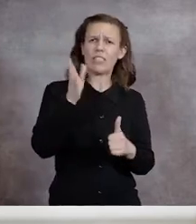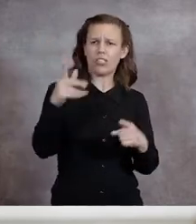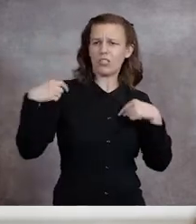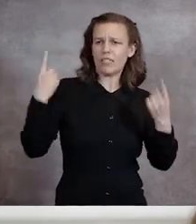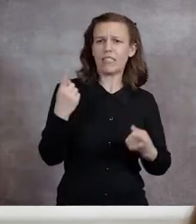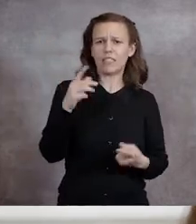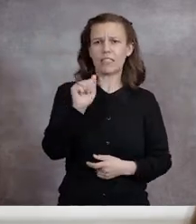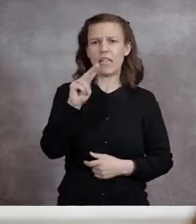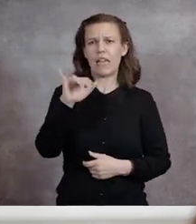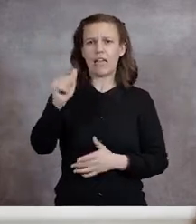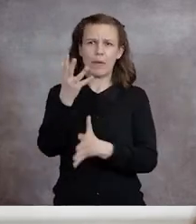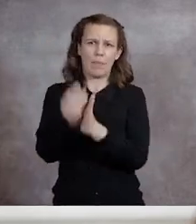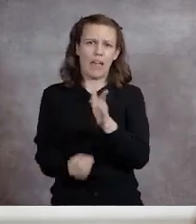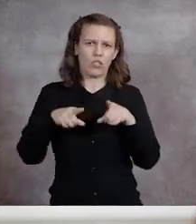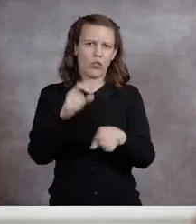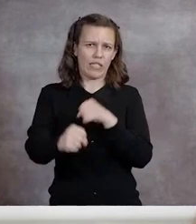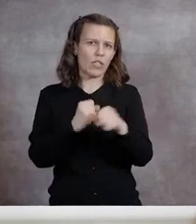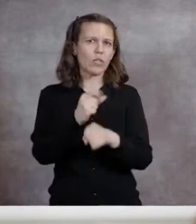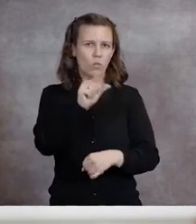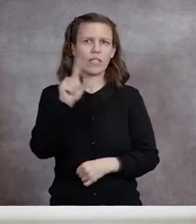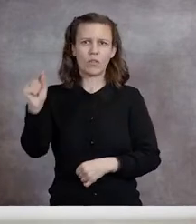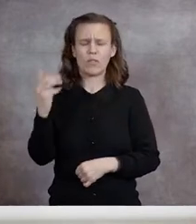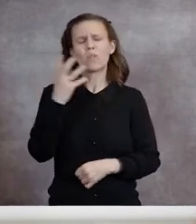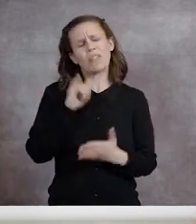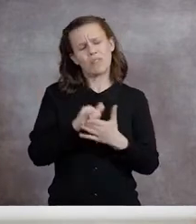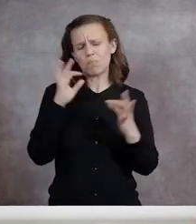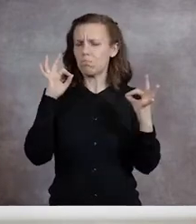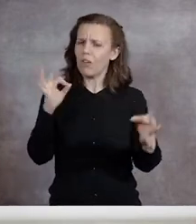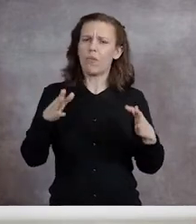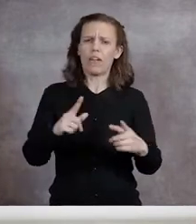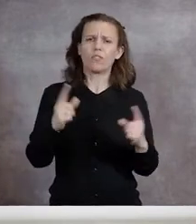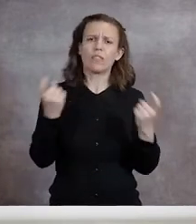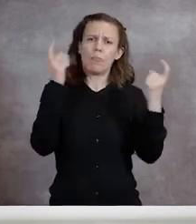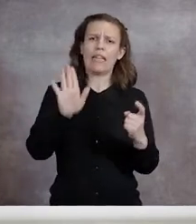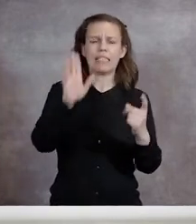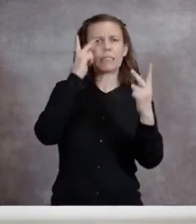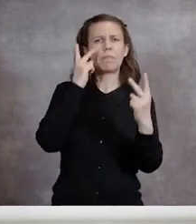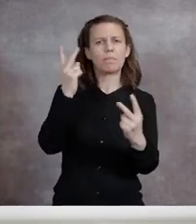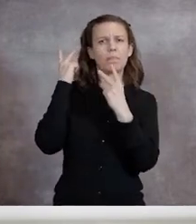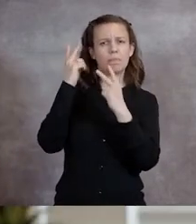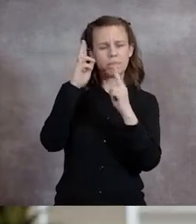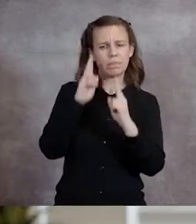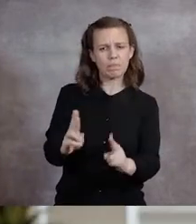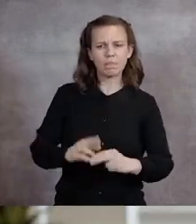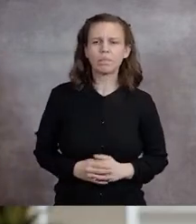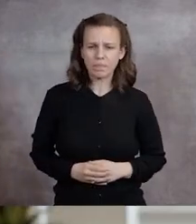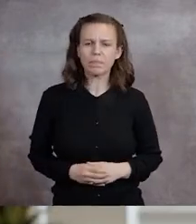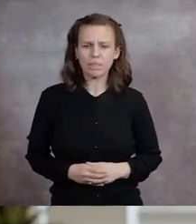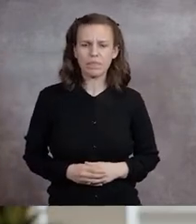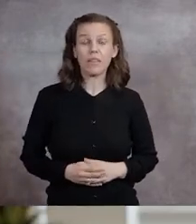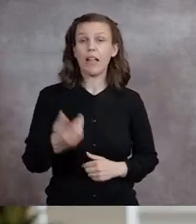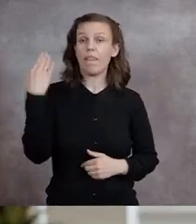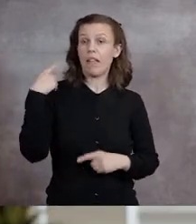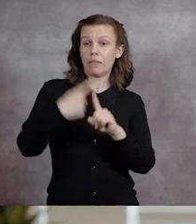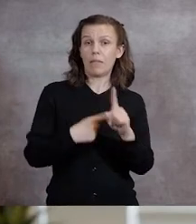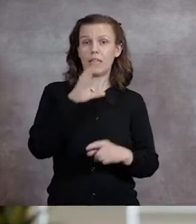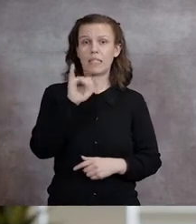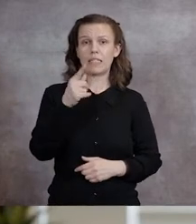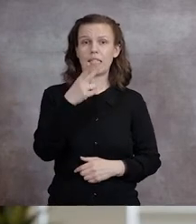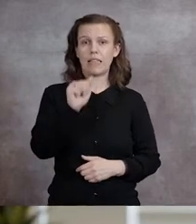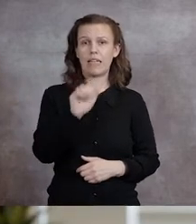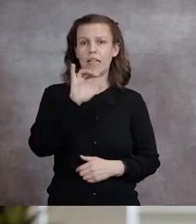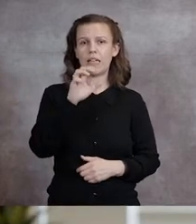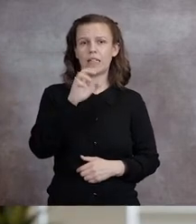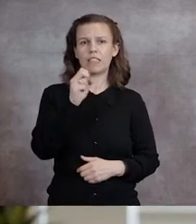Anaya in 2020. And what an appropriate way to celebrate his memory. And just last month,